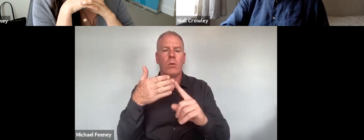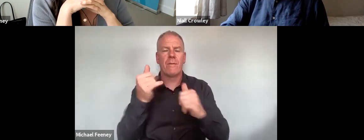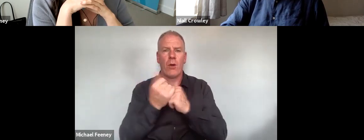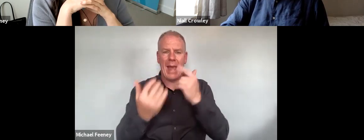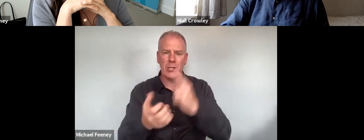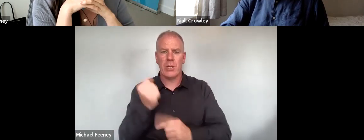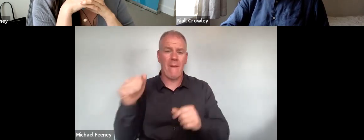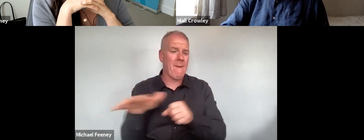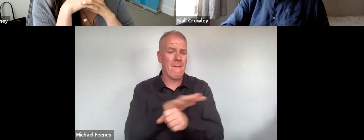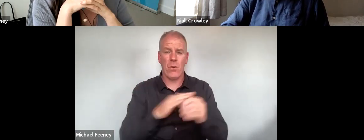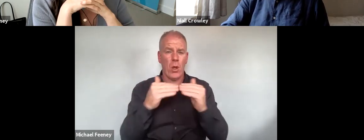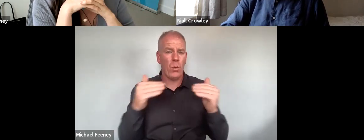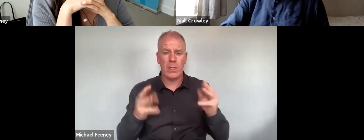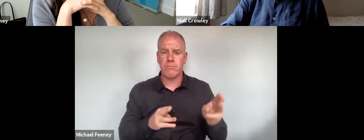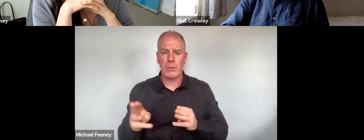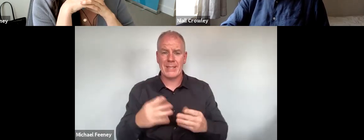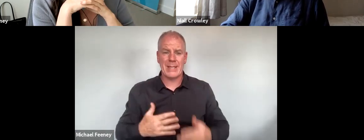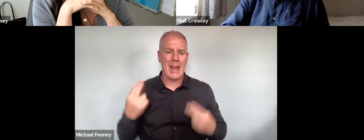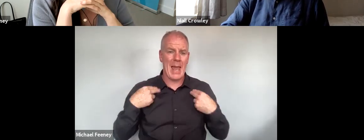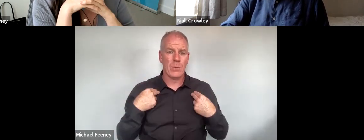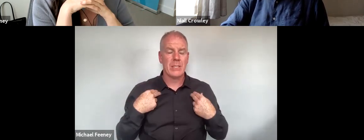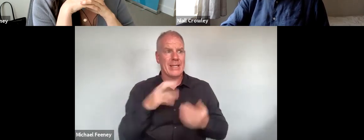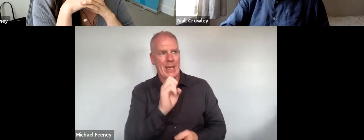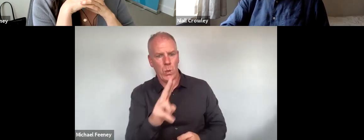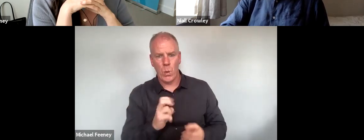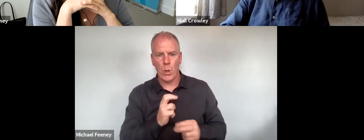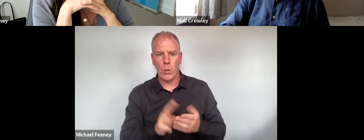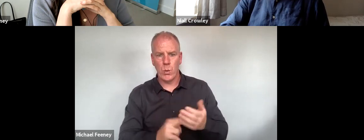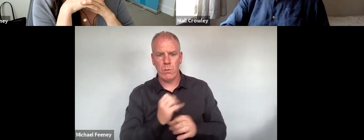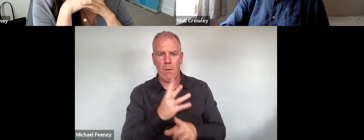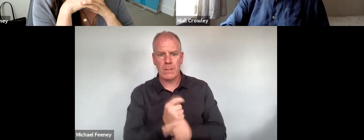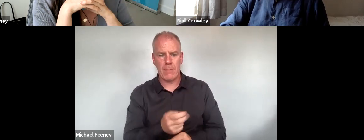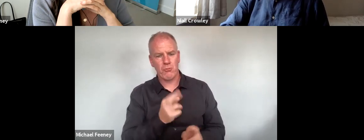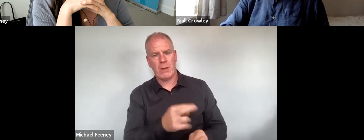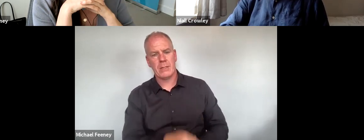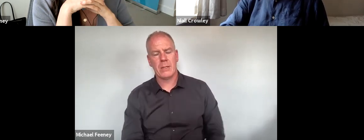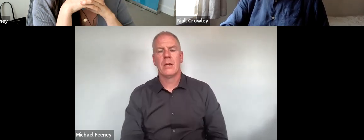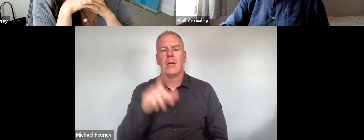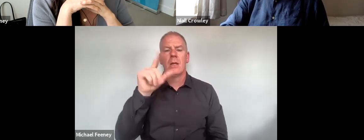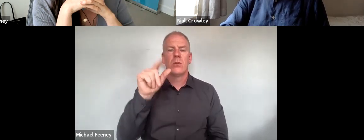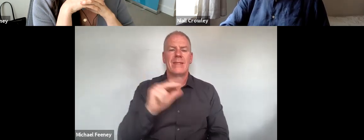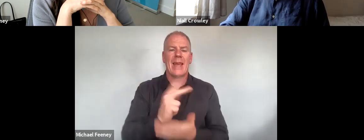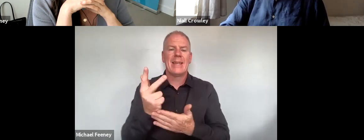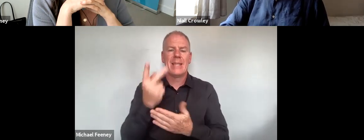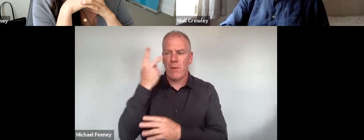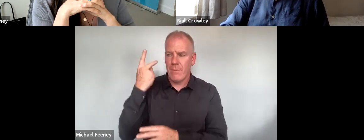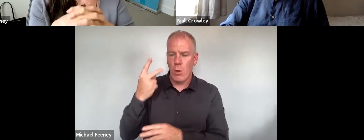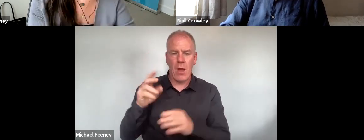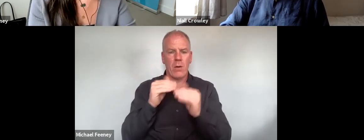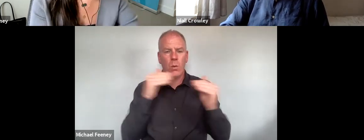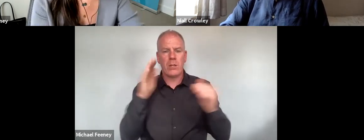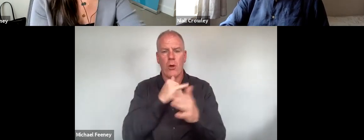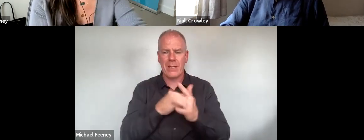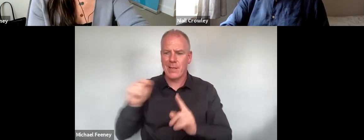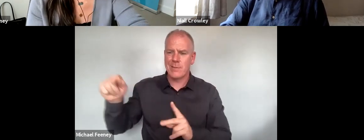equality in practice, to use the language of the EU equal treatment practice. The 2018 Review of Equality Bodies identified the